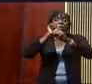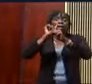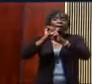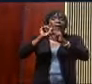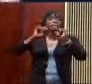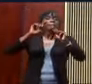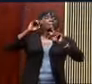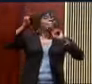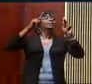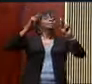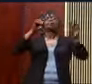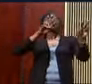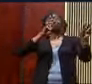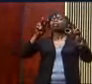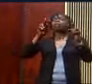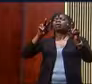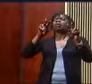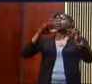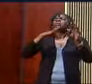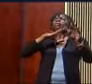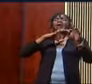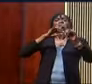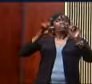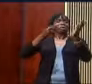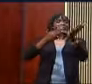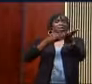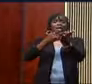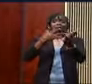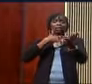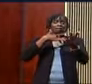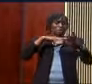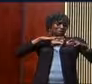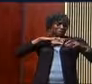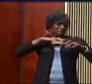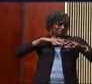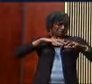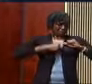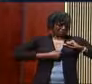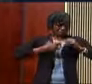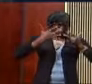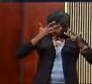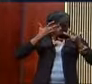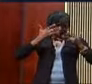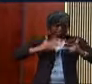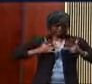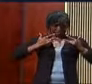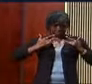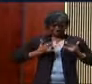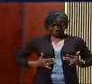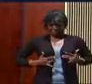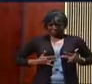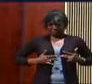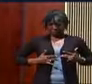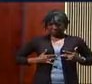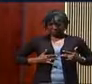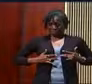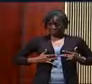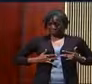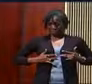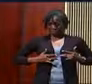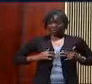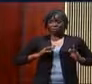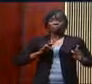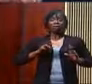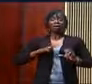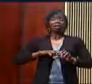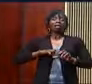your activity. But if you're honest, you are aching. You are hurting. You are broken. You are out on your feet.